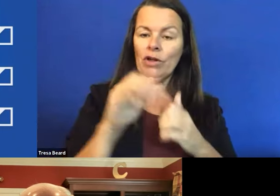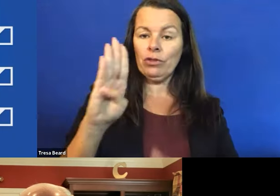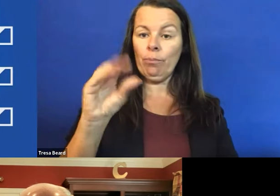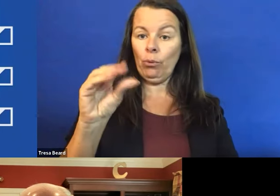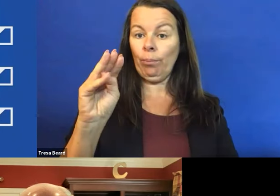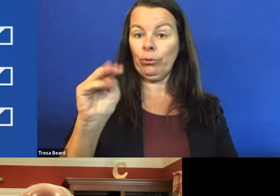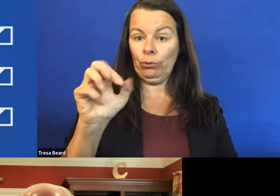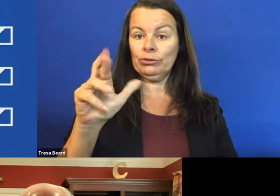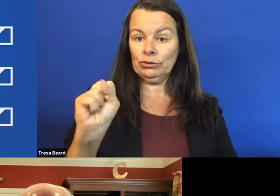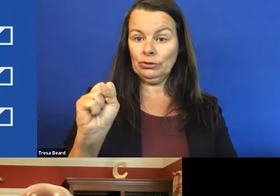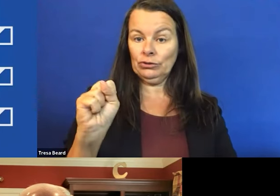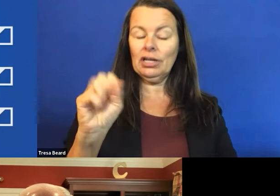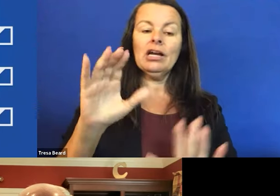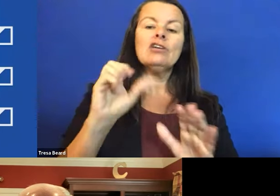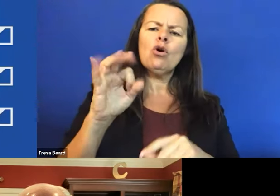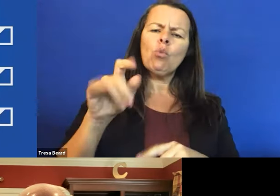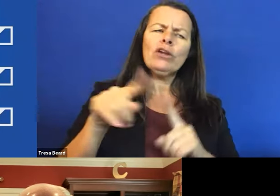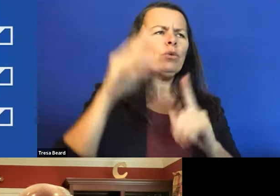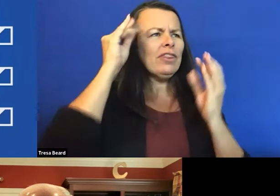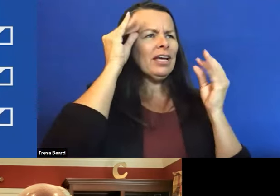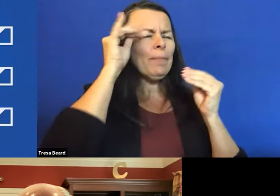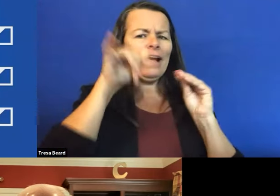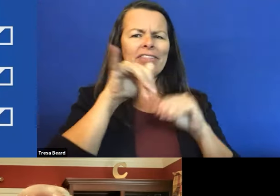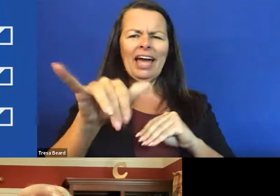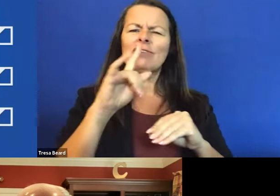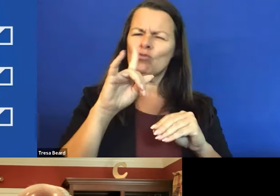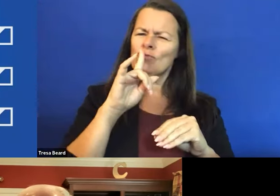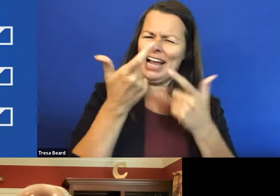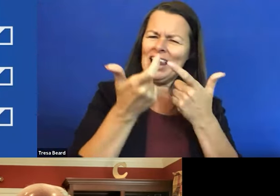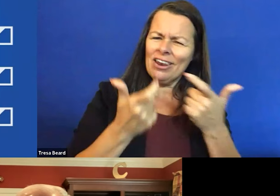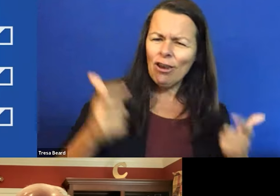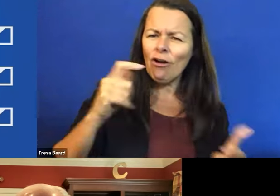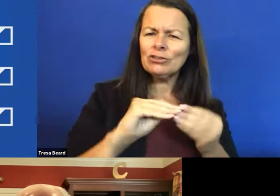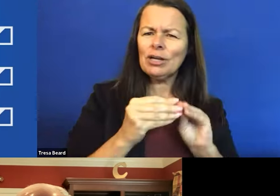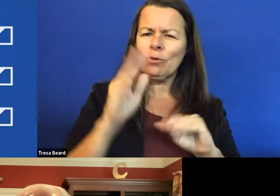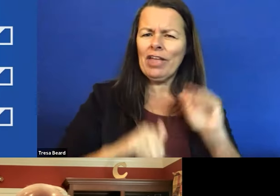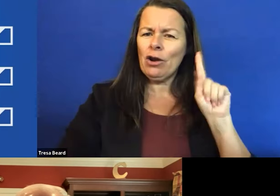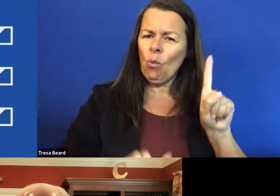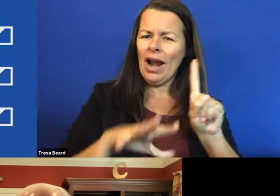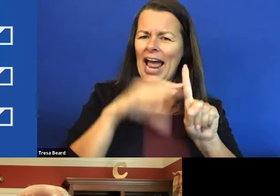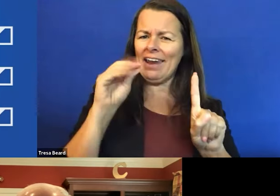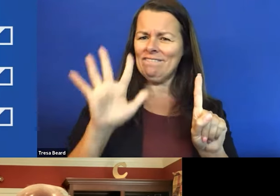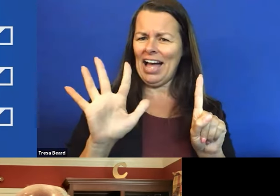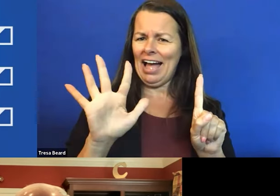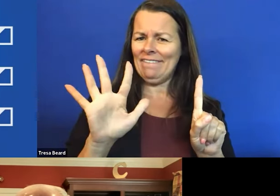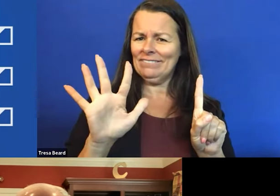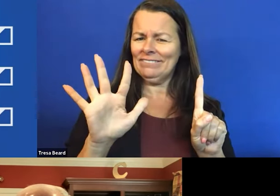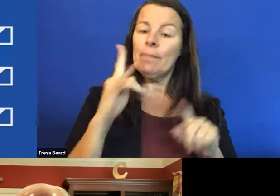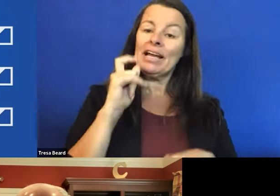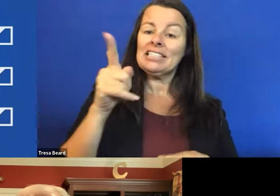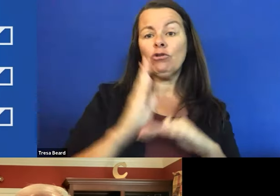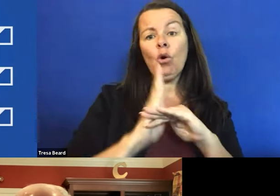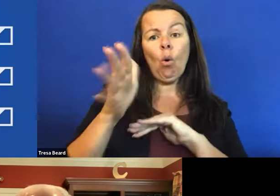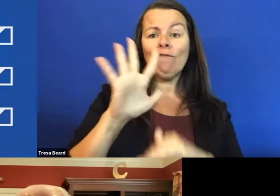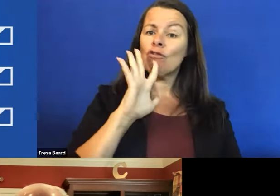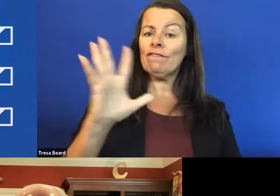you're when you're thinking of that, it's really a much, much larger number than one in five. Because if you if you're over 50, you're not